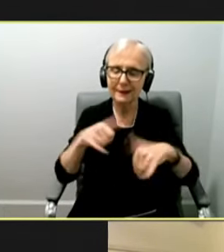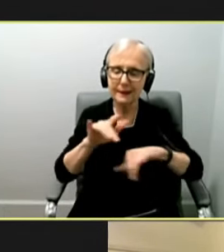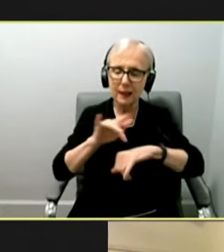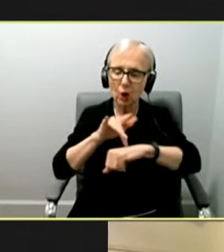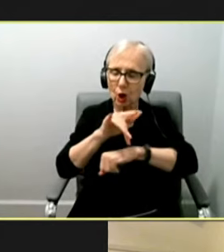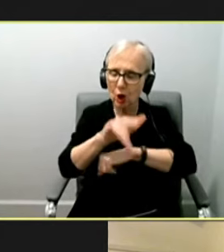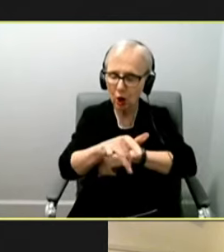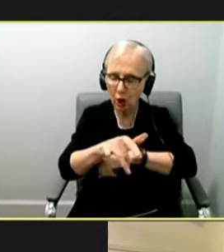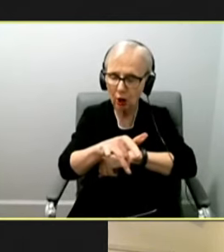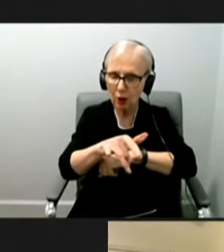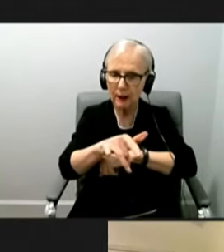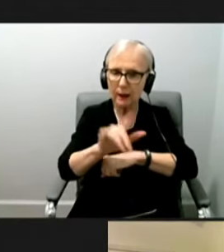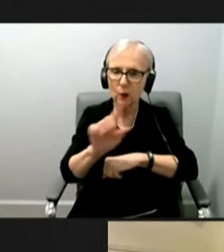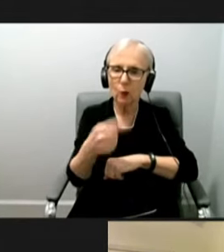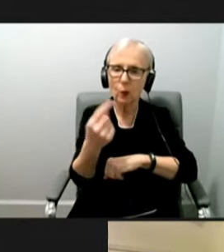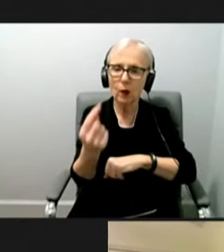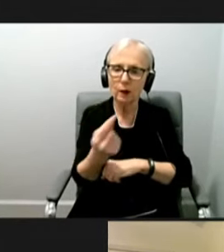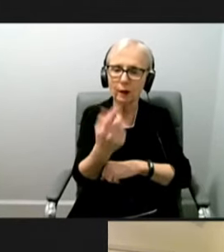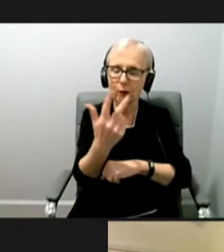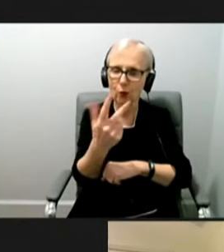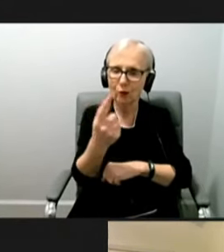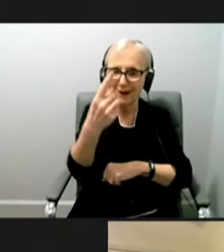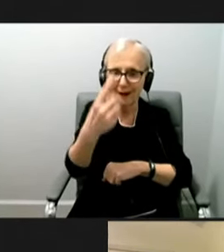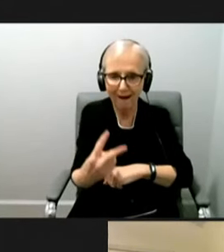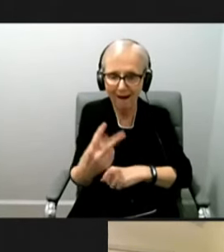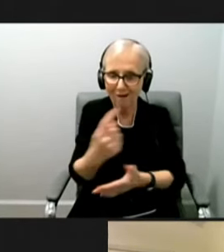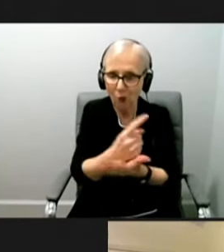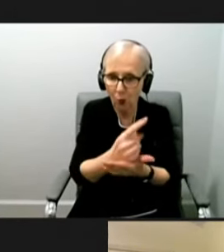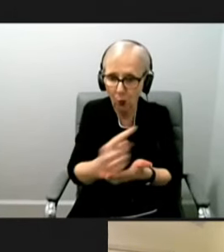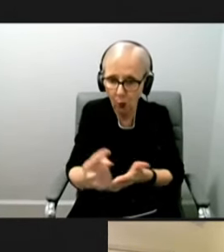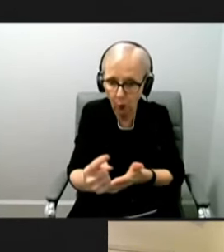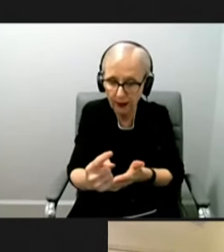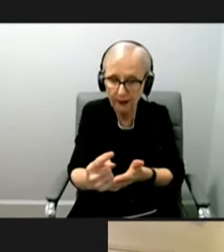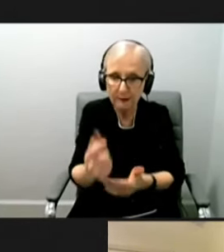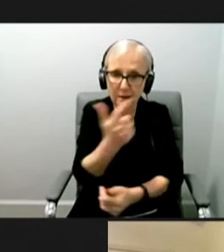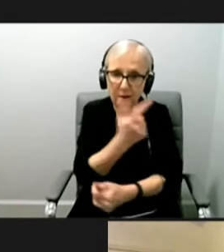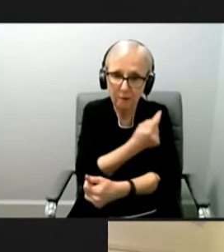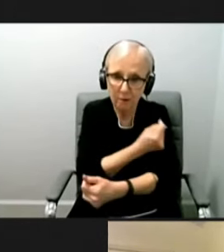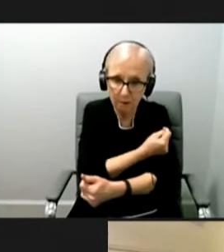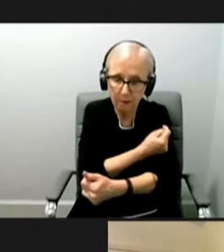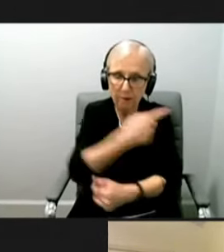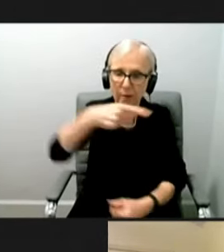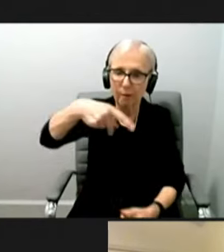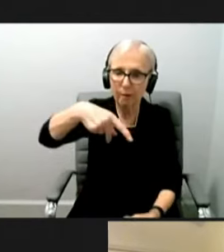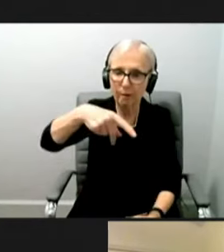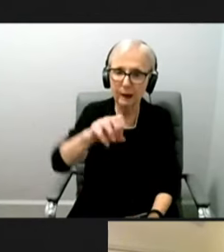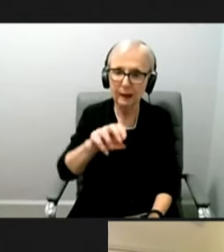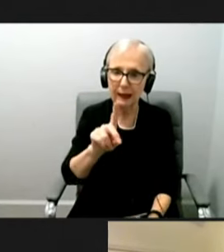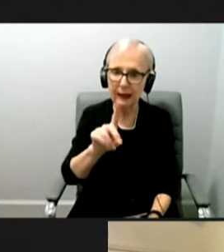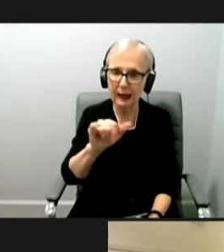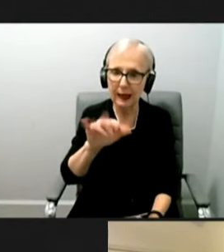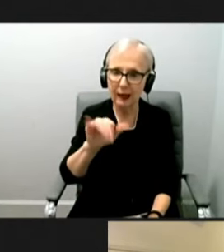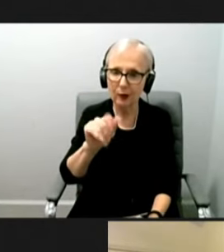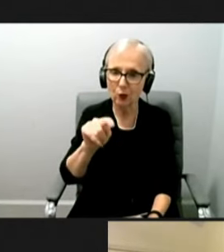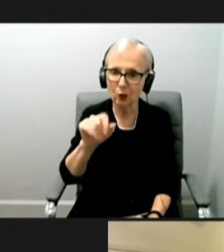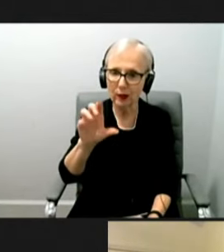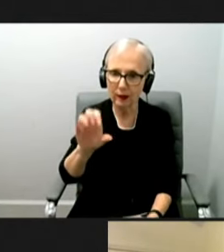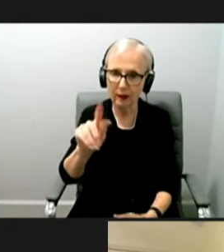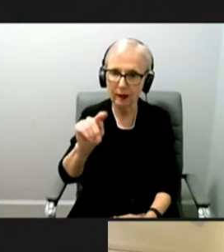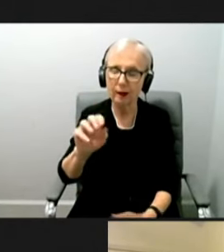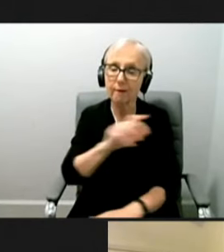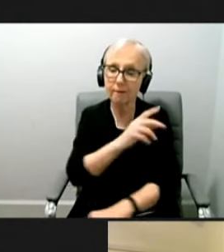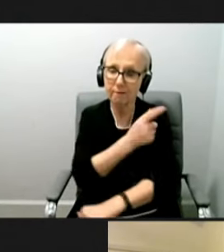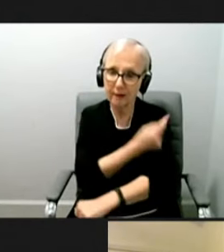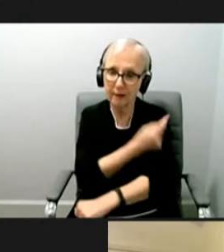We are, you know, only about three and a half weeks in now to our pediatric vaccine campaign. You know,